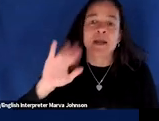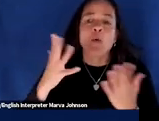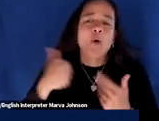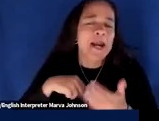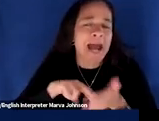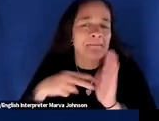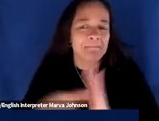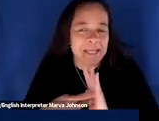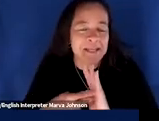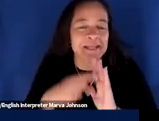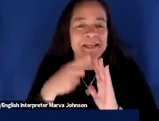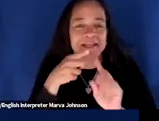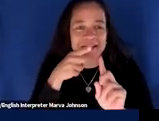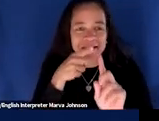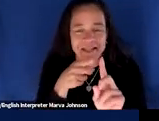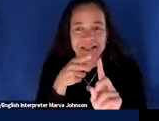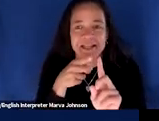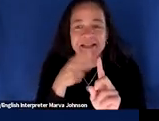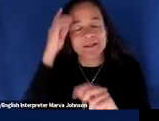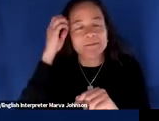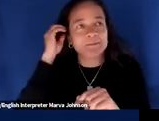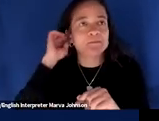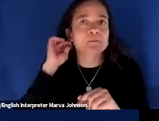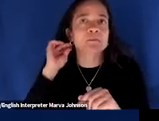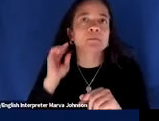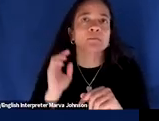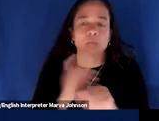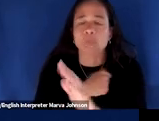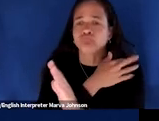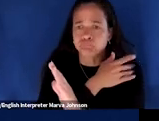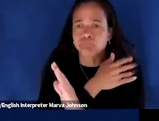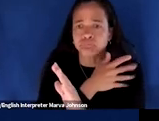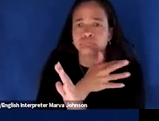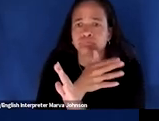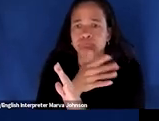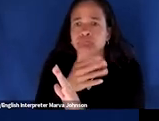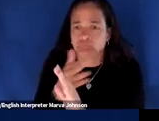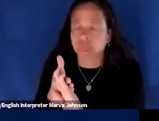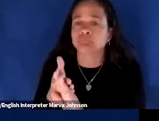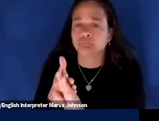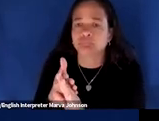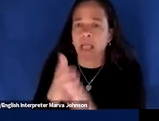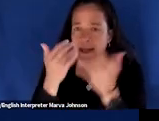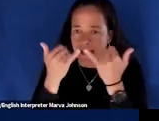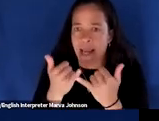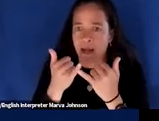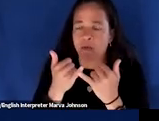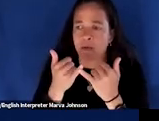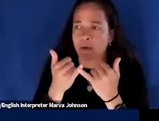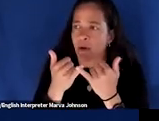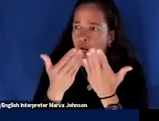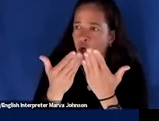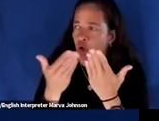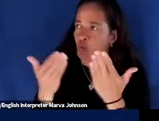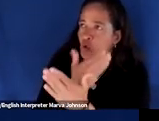climate imaginary i think we've reached a moment where a completely new image of the